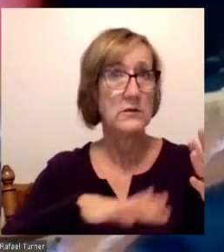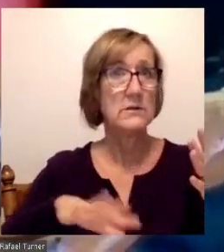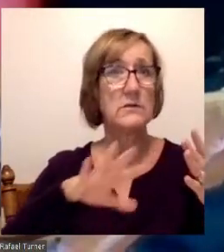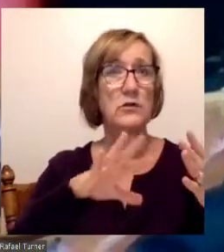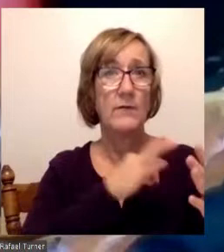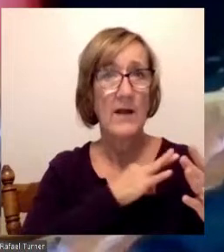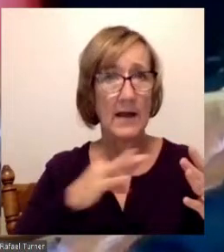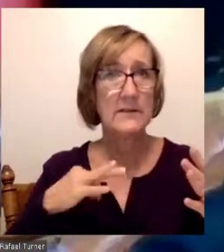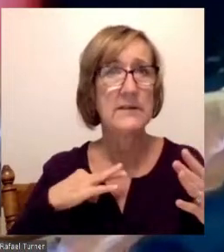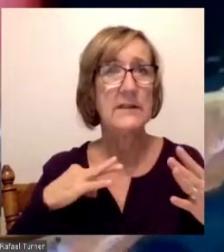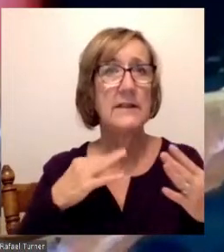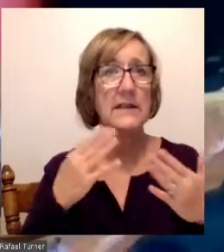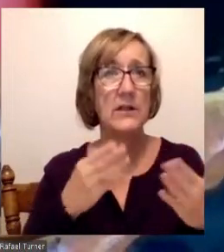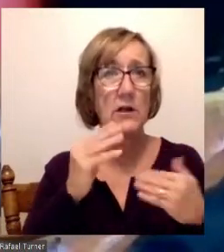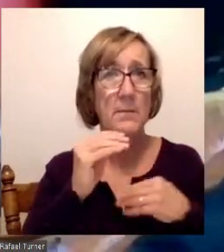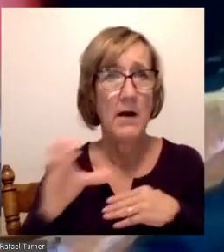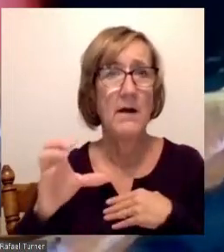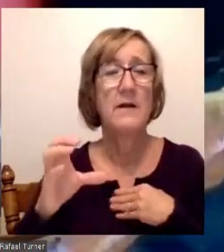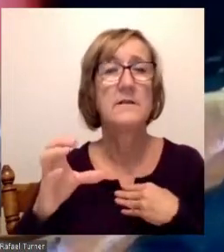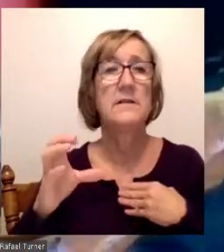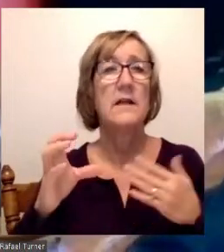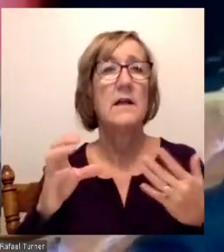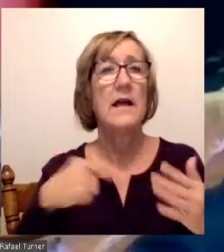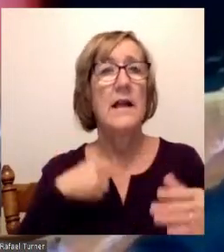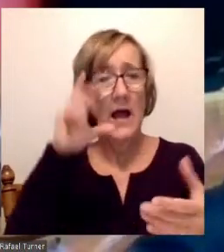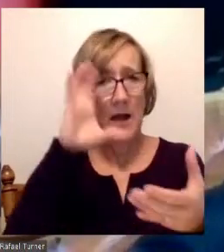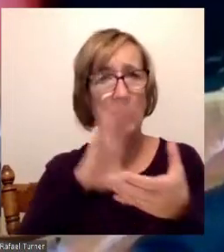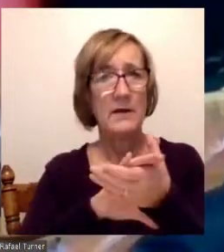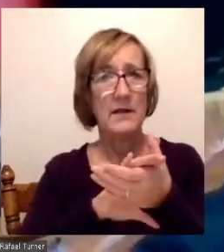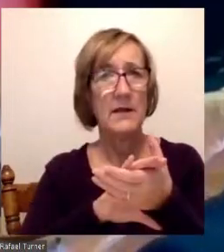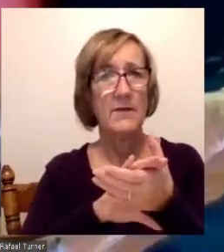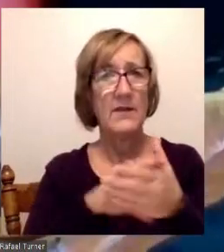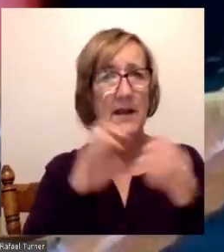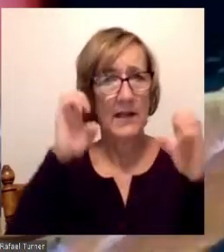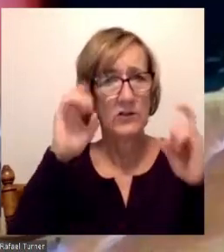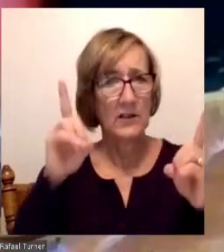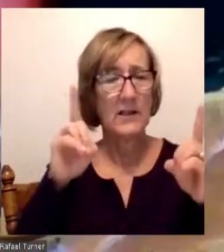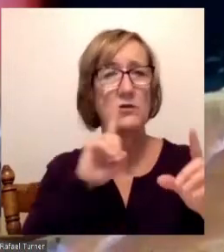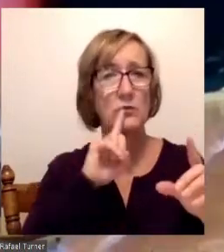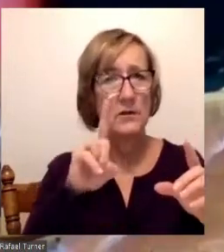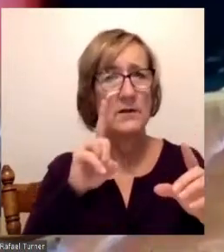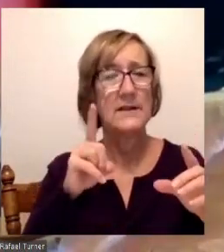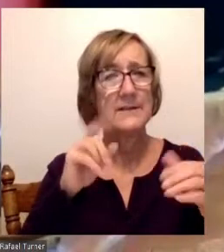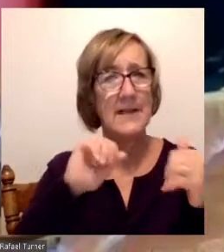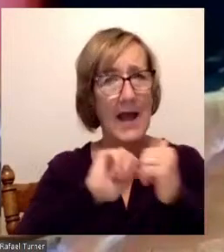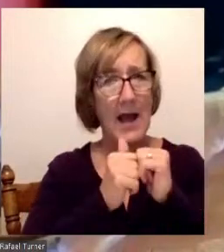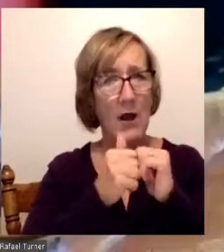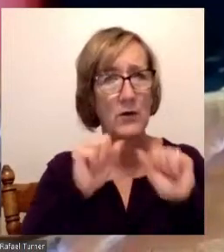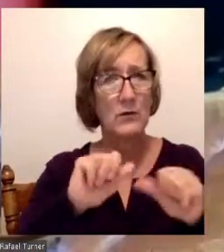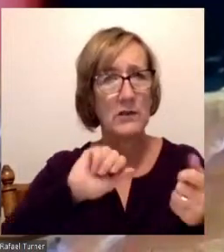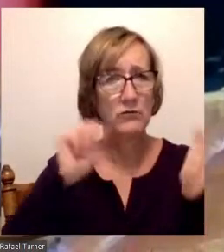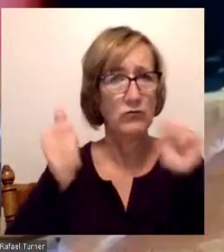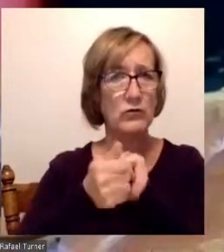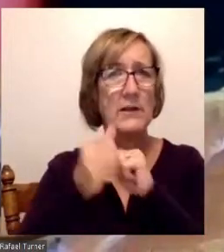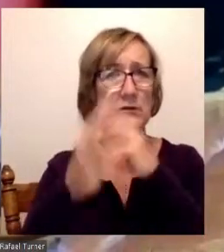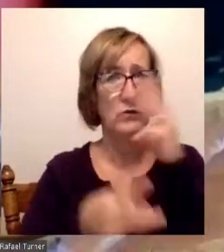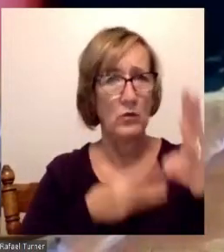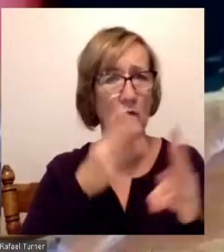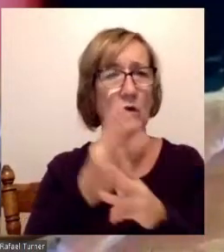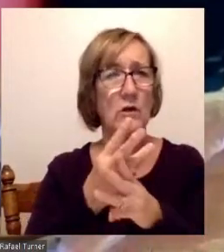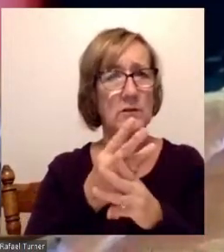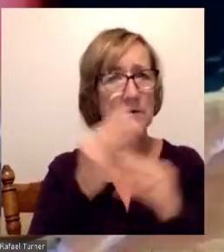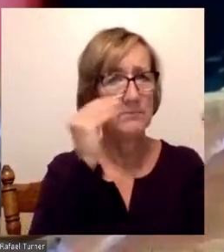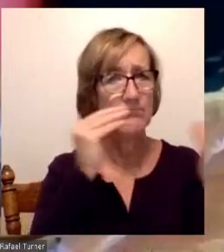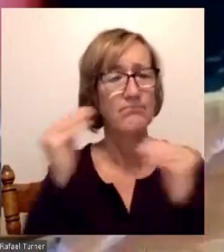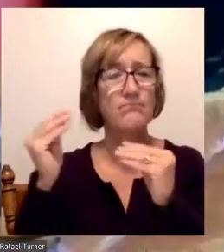faculty and staff at Mott Community College. And I believe that, you know, education is the way to change the world. All students should have access